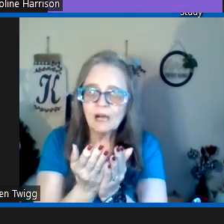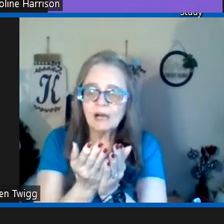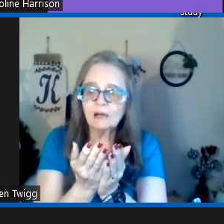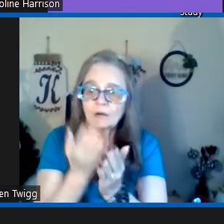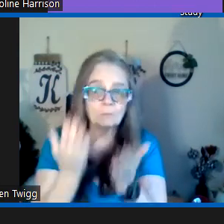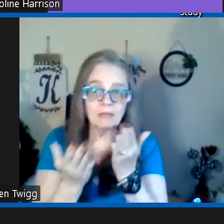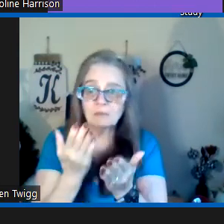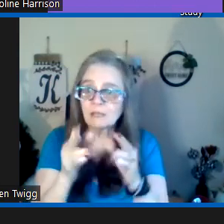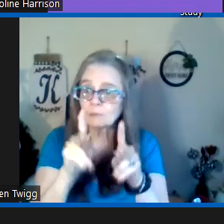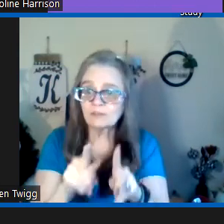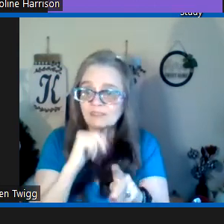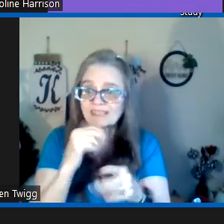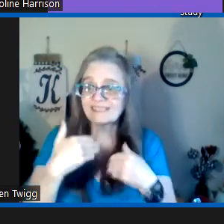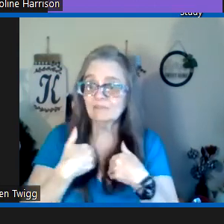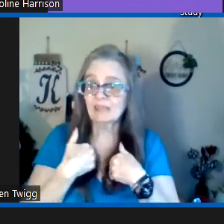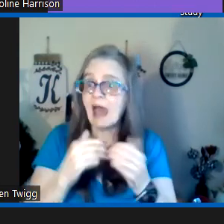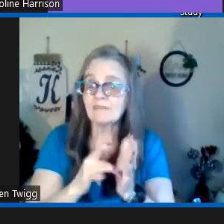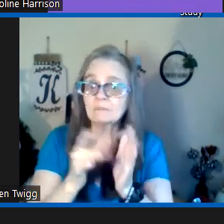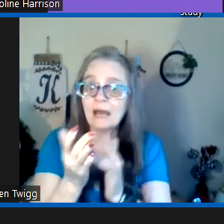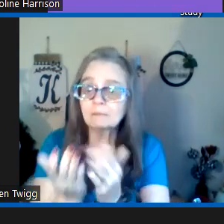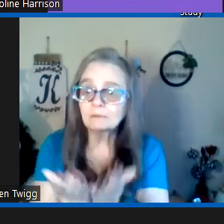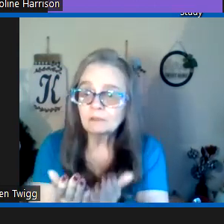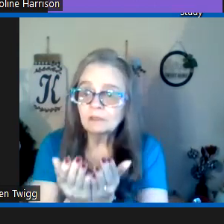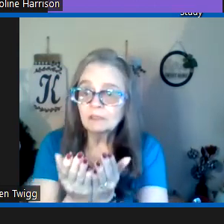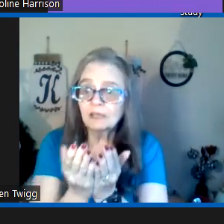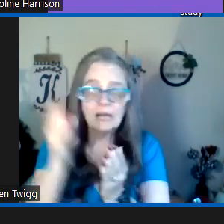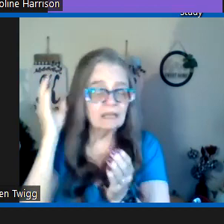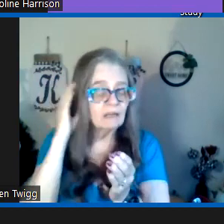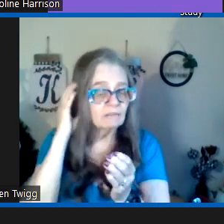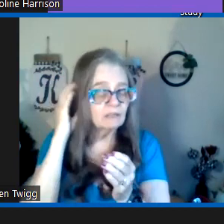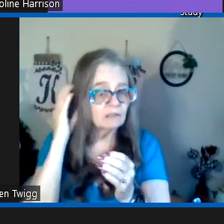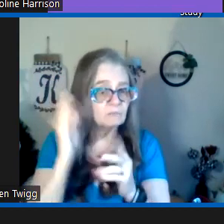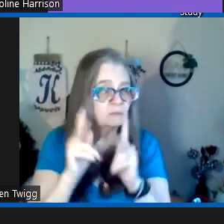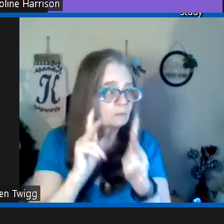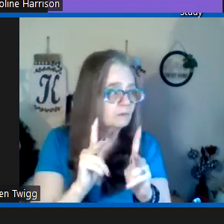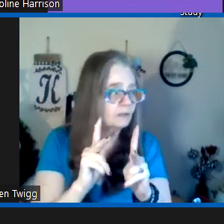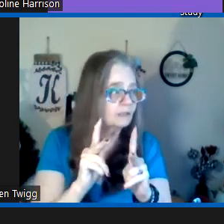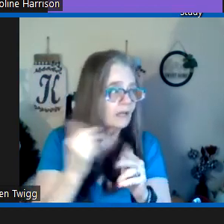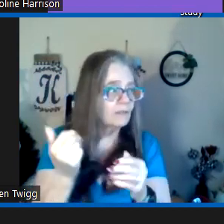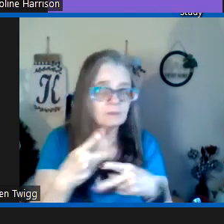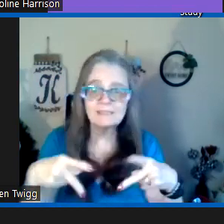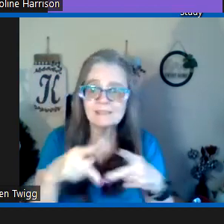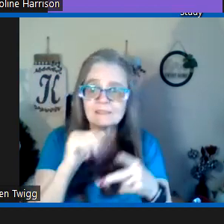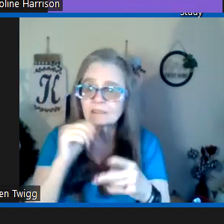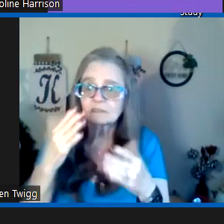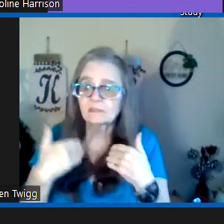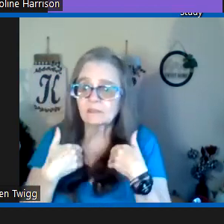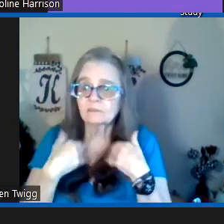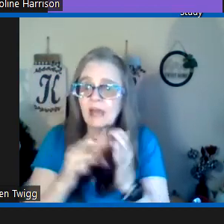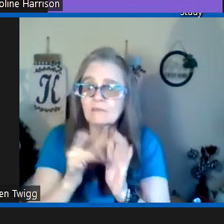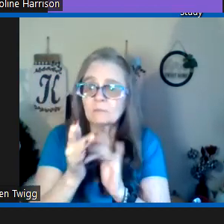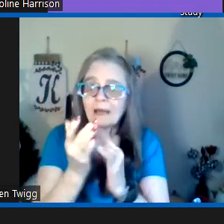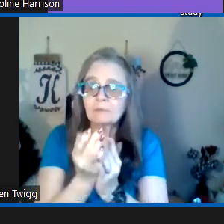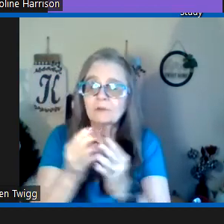uh or maybe a person doesn't even have a bible i hear hear of people in other places that